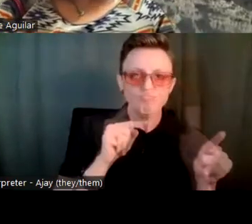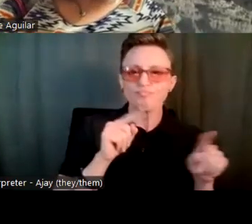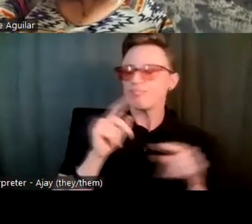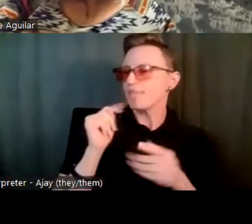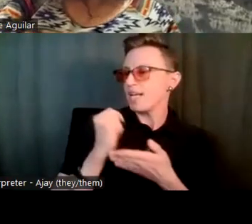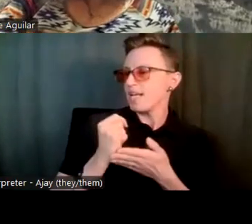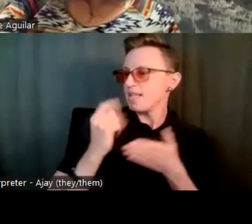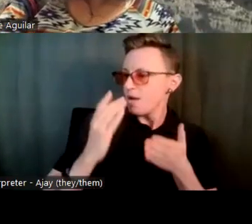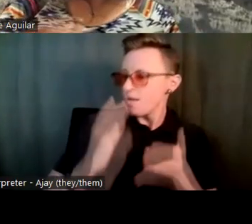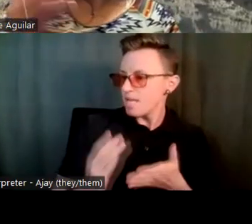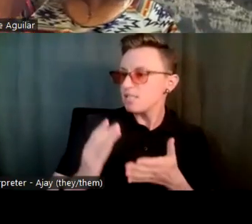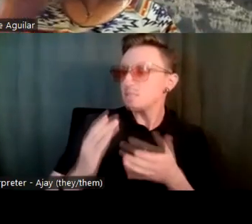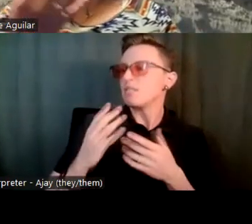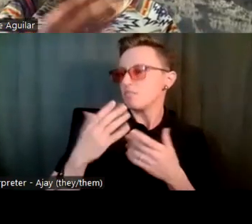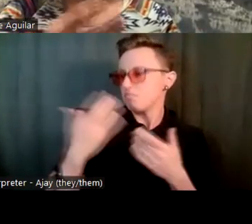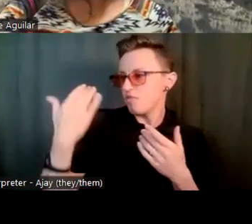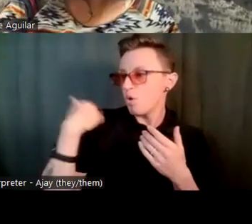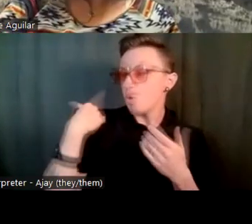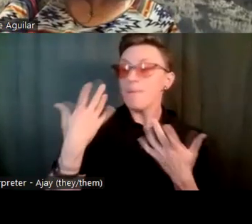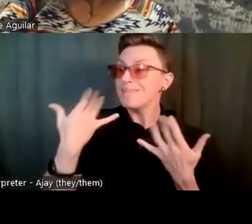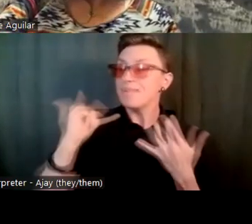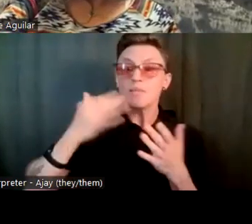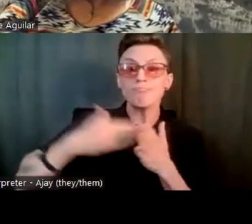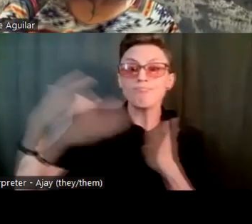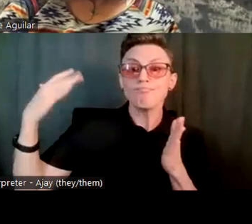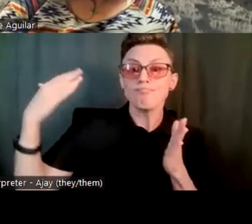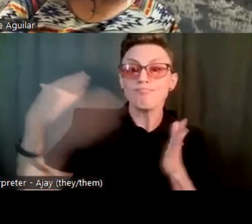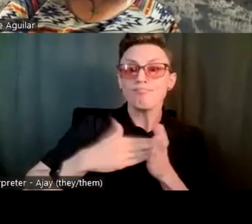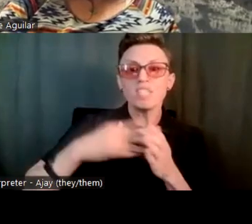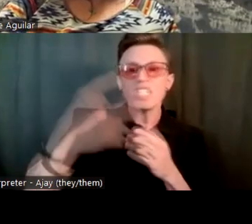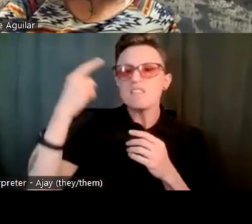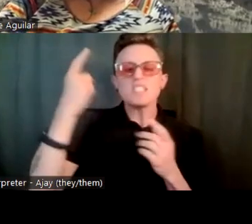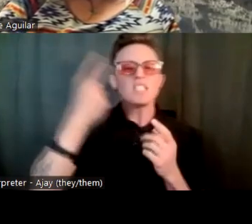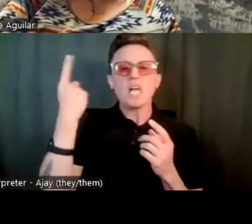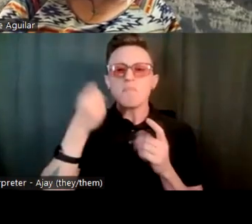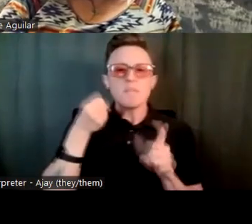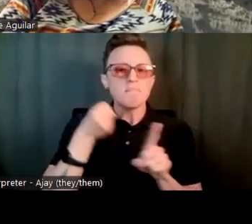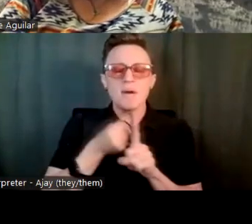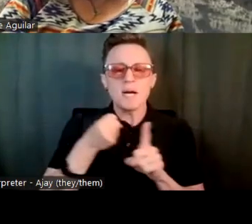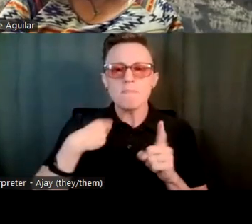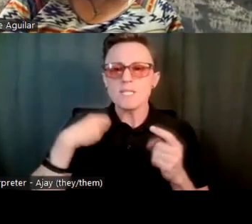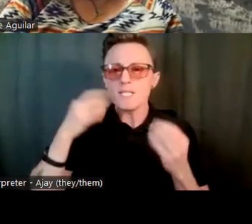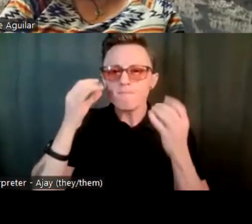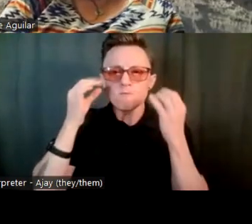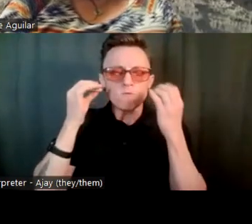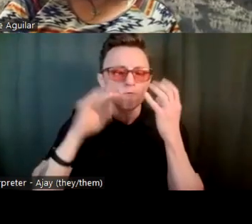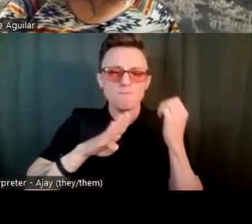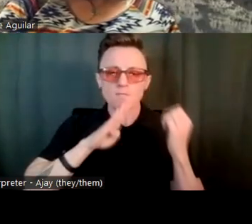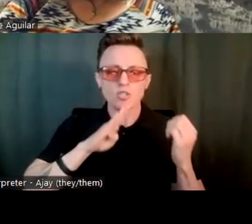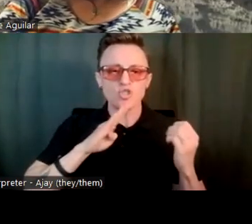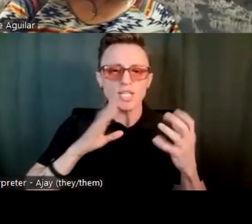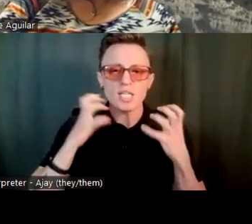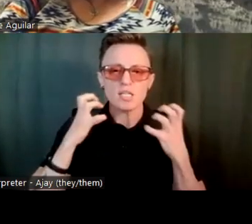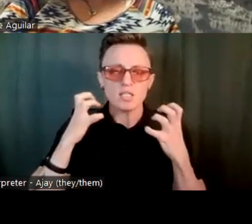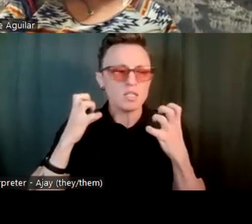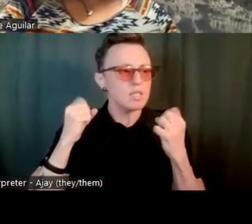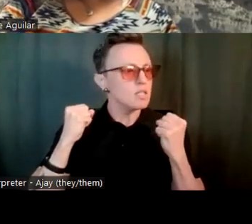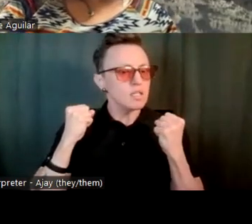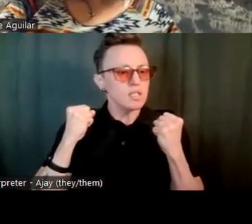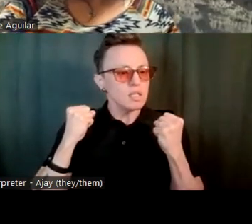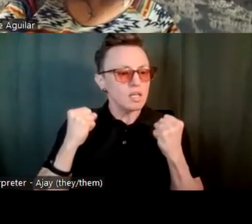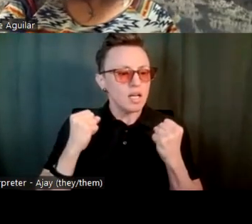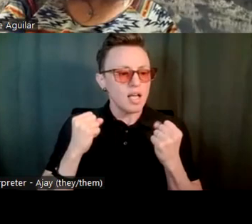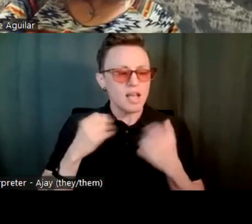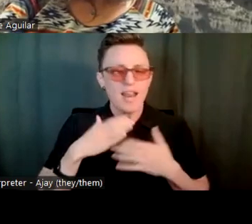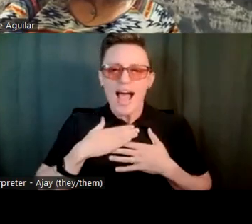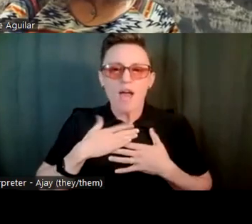up a therapist if like something is really driving me crazy or I, um, I feel like I've asked too much of